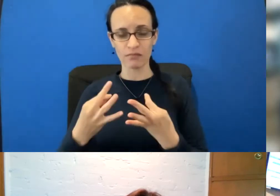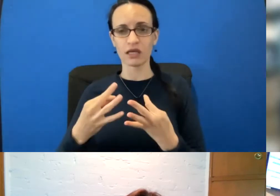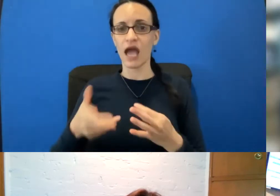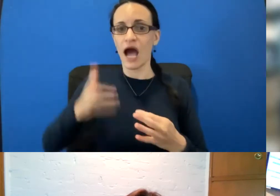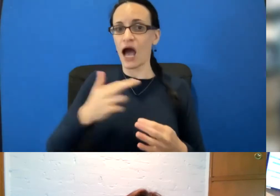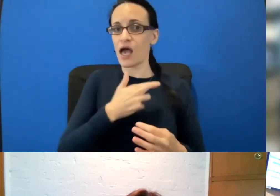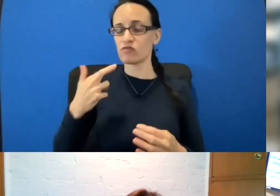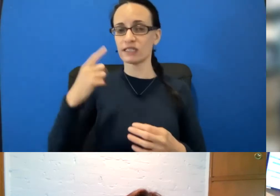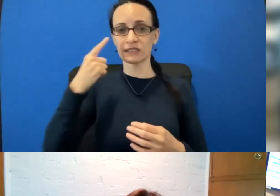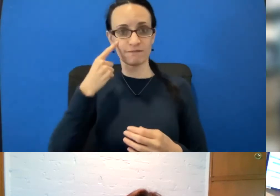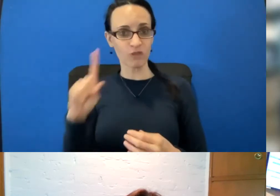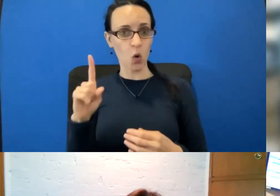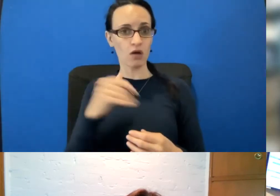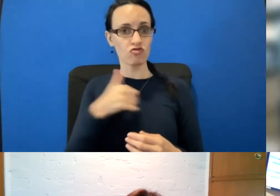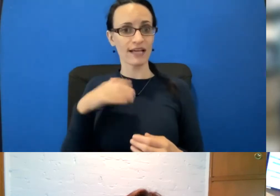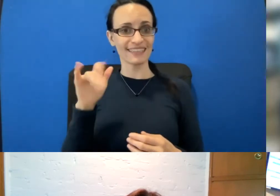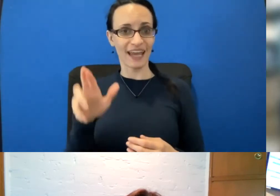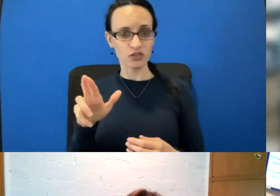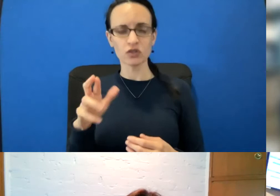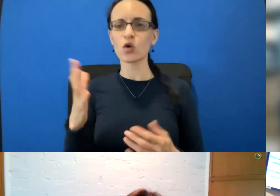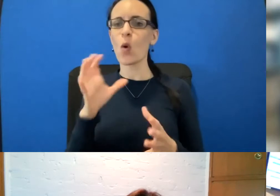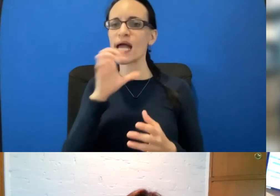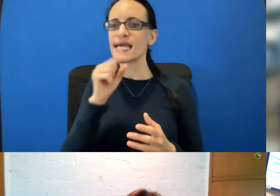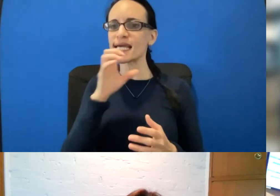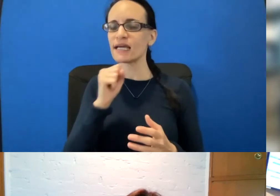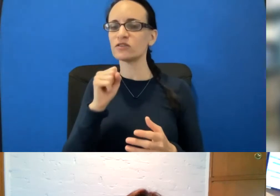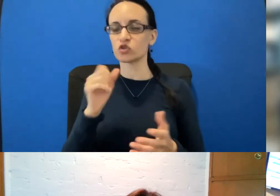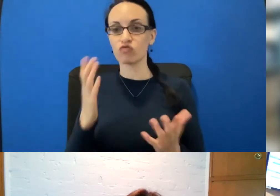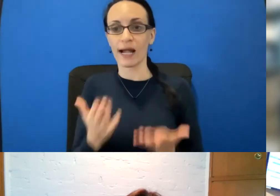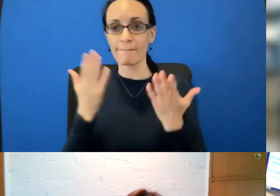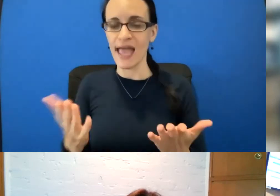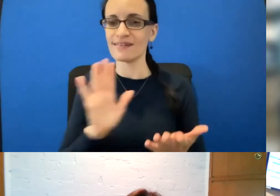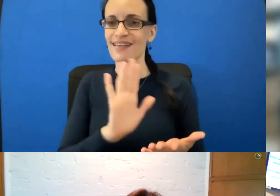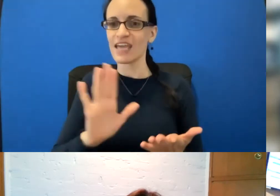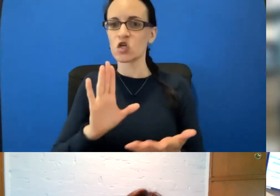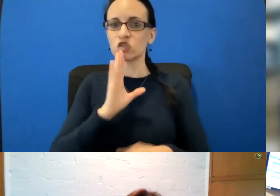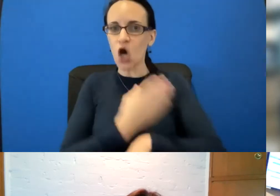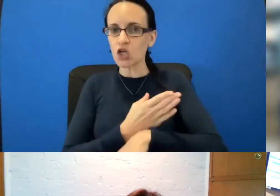start getting their daughters or recommend their daughters be tested for that mutation?